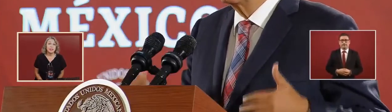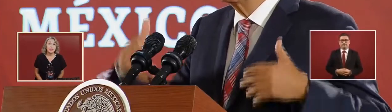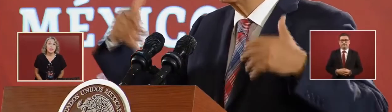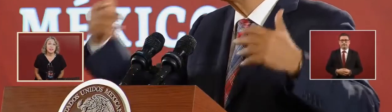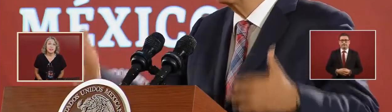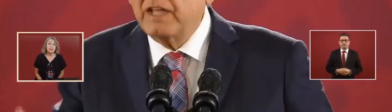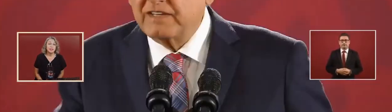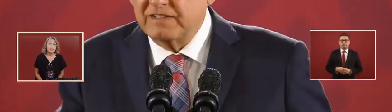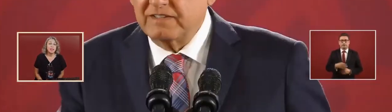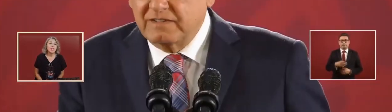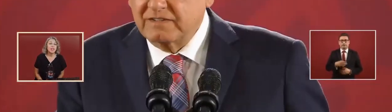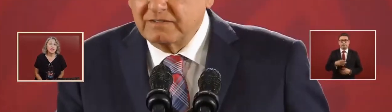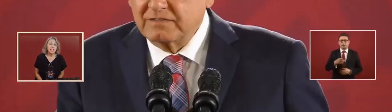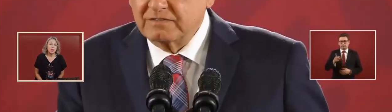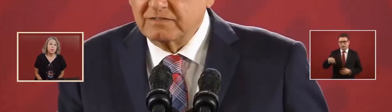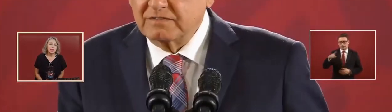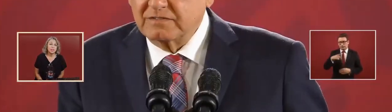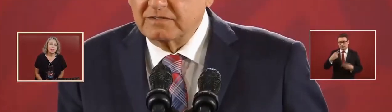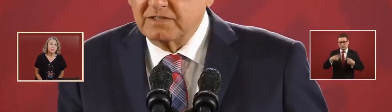us.